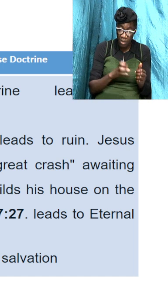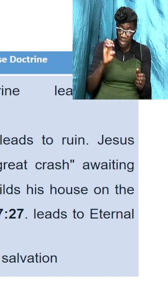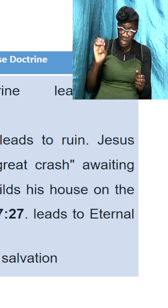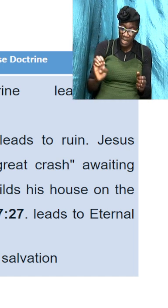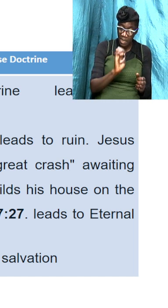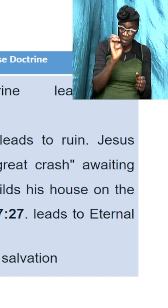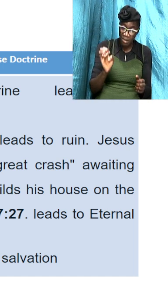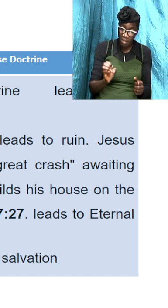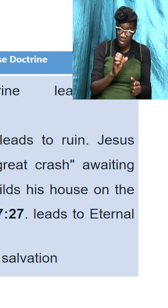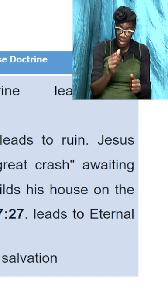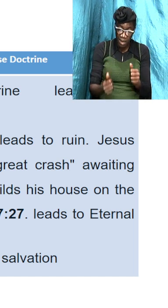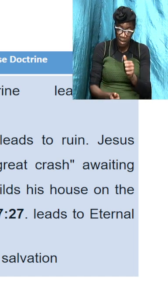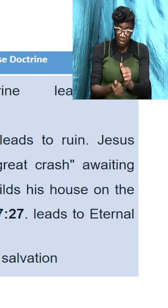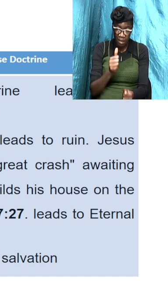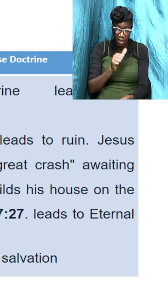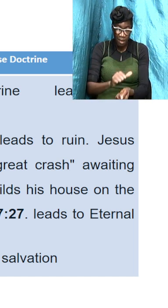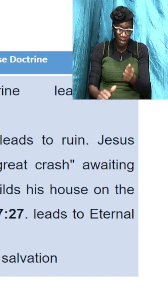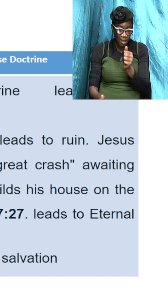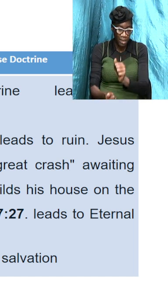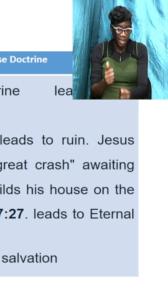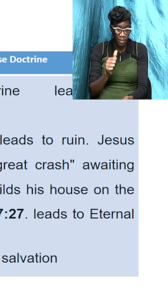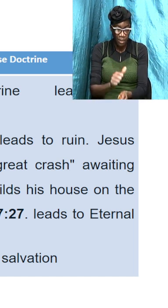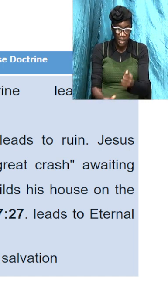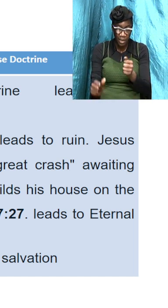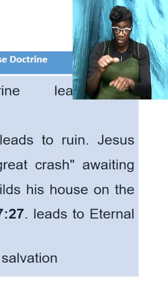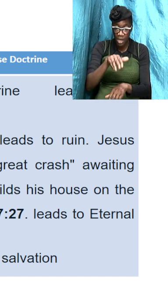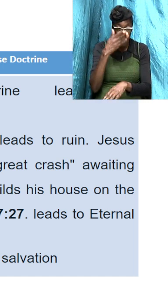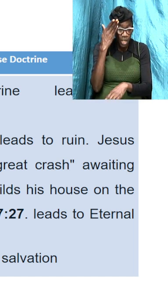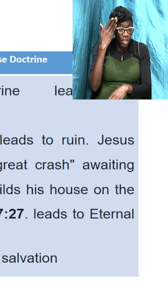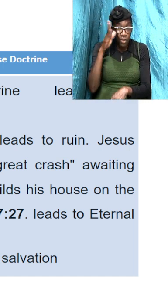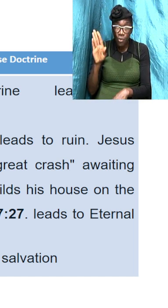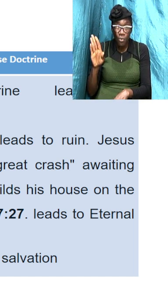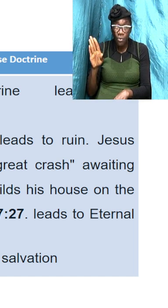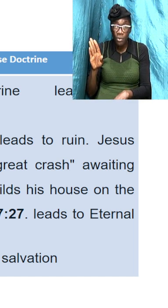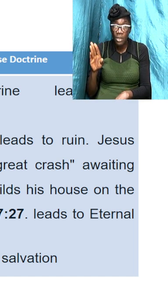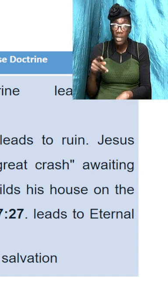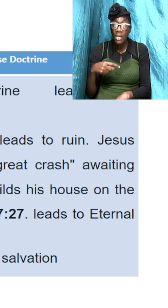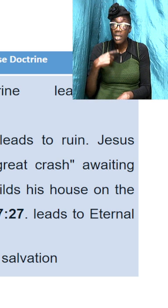doctrine don't tell you about the plan of salvation we